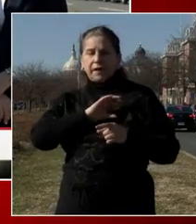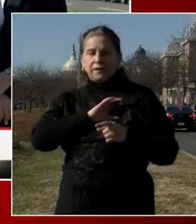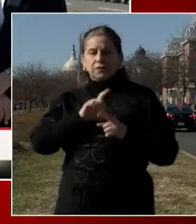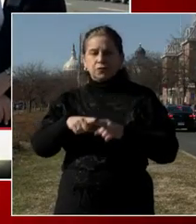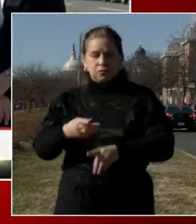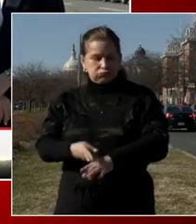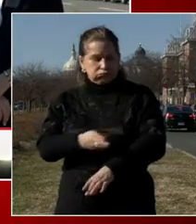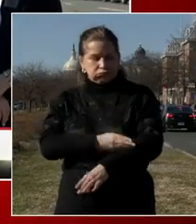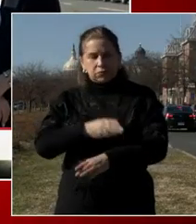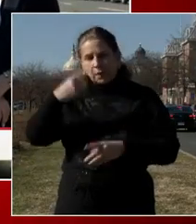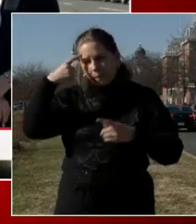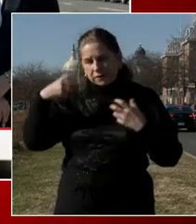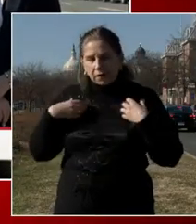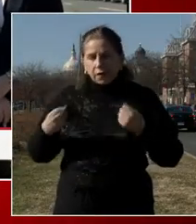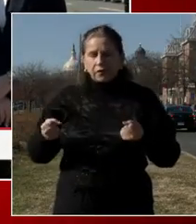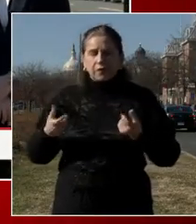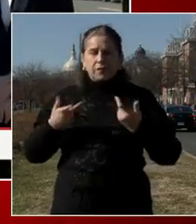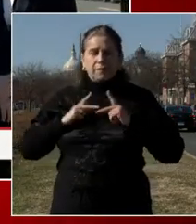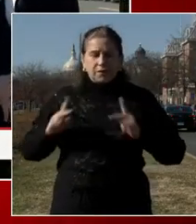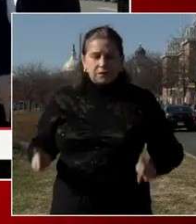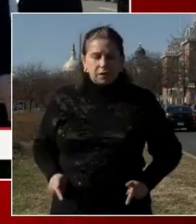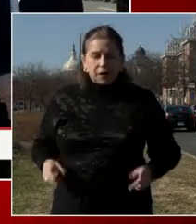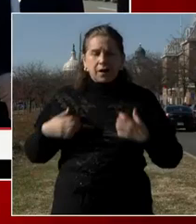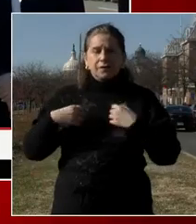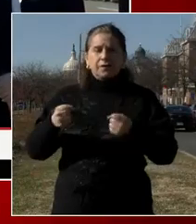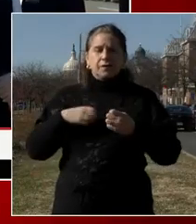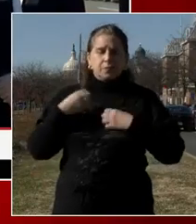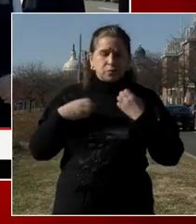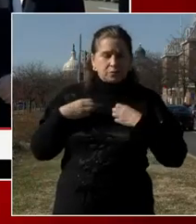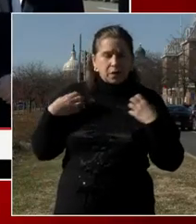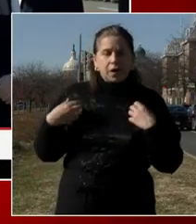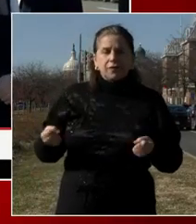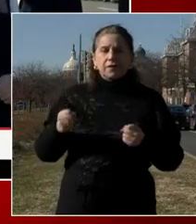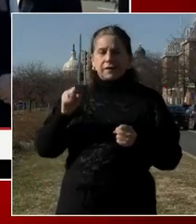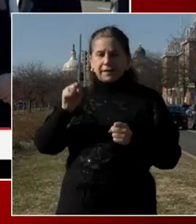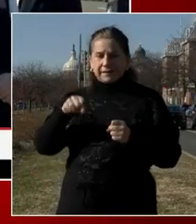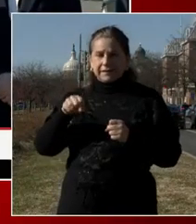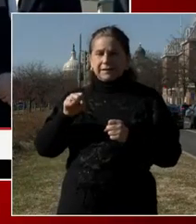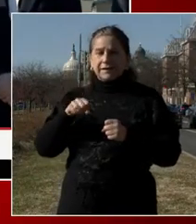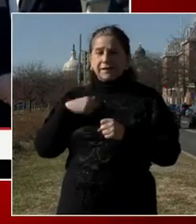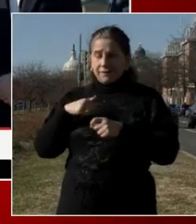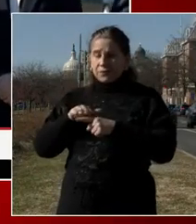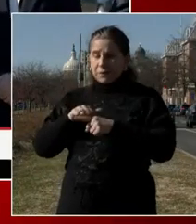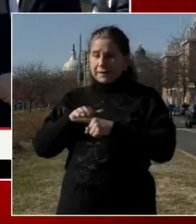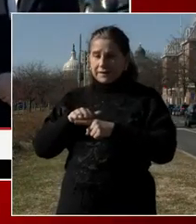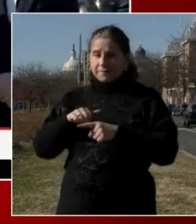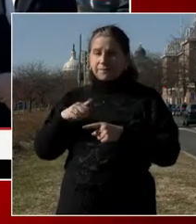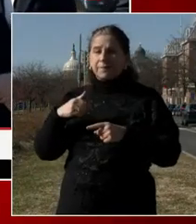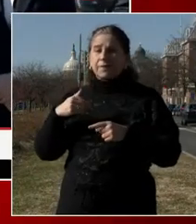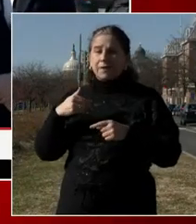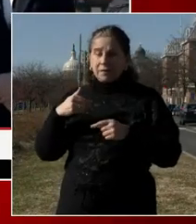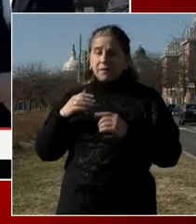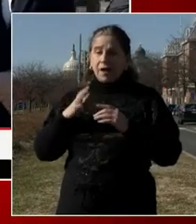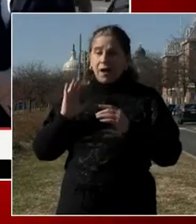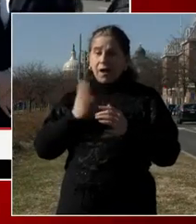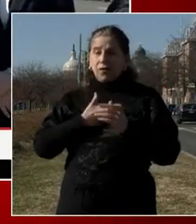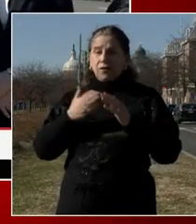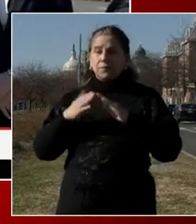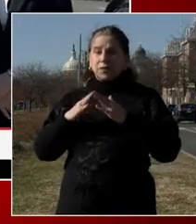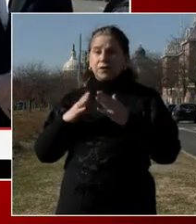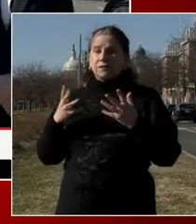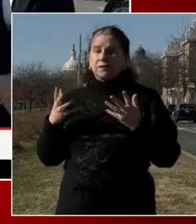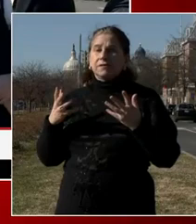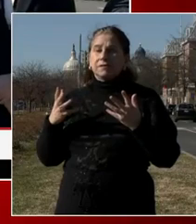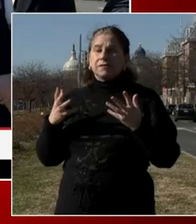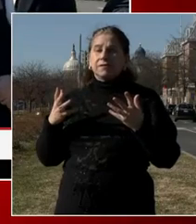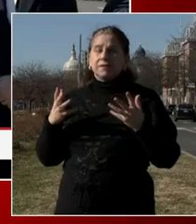me, um, not just for our community, which is under a lot of anxiety due to COVID, but our police officers are